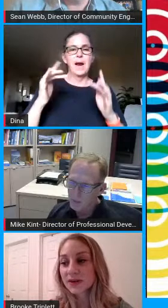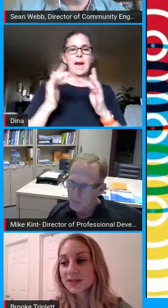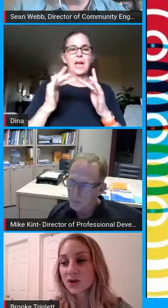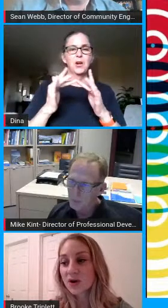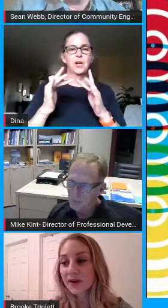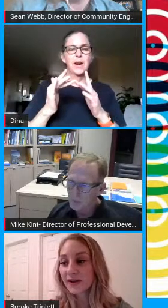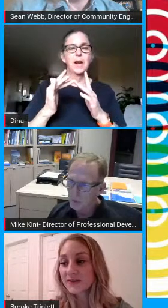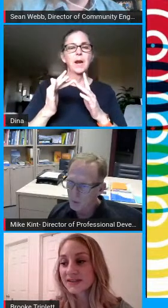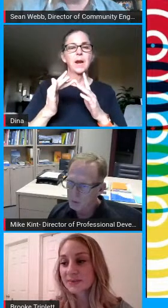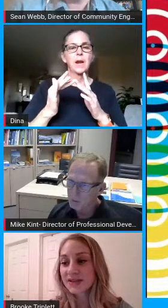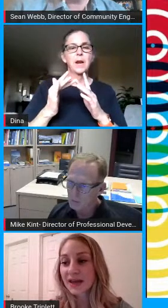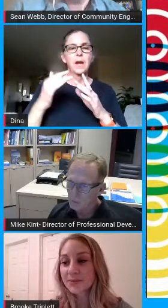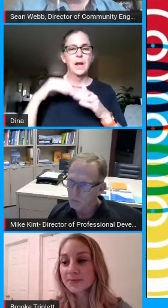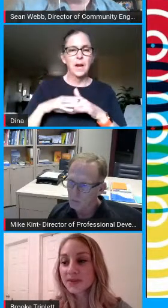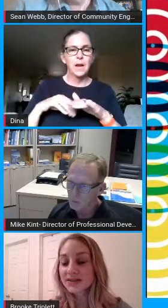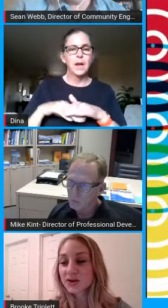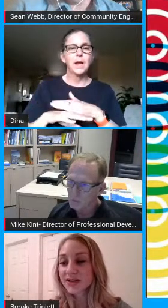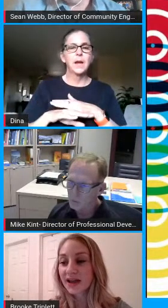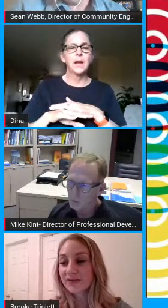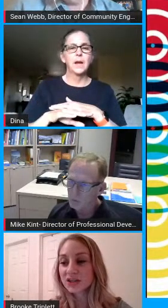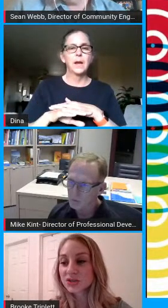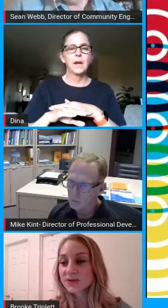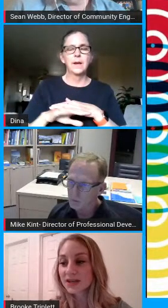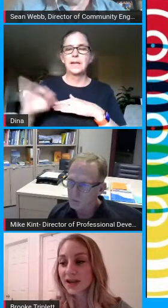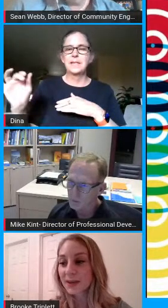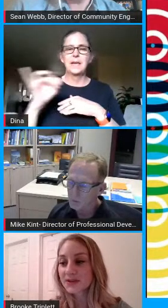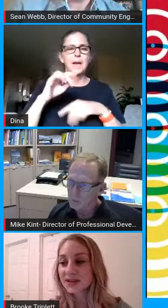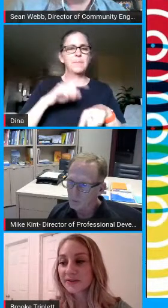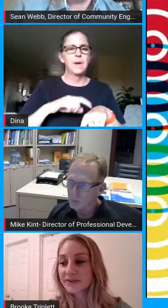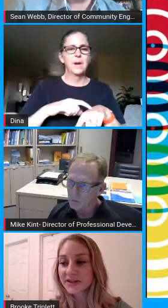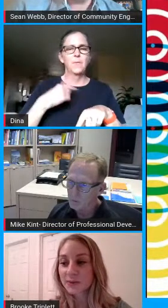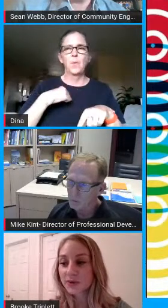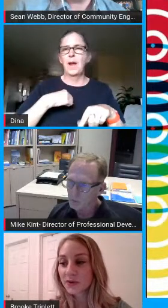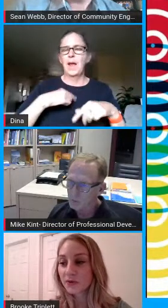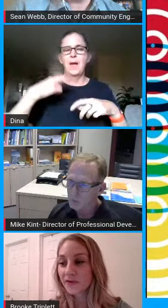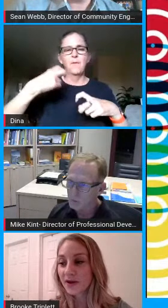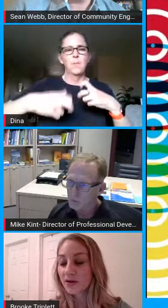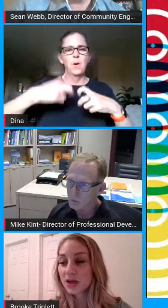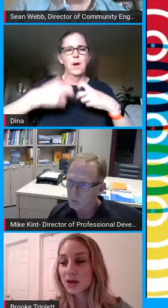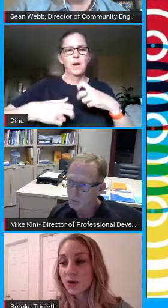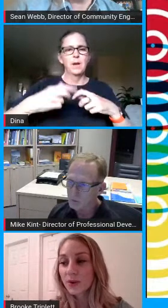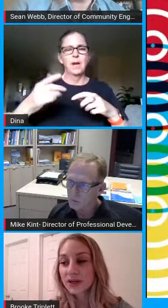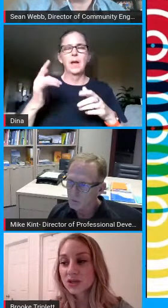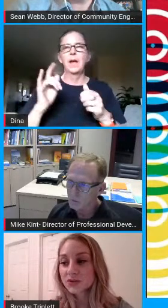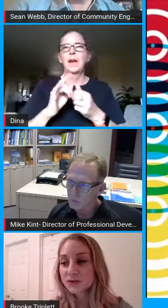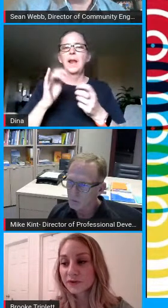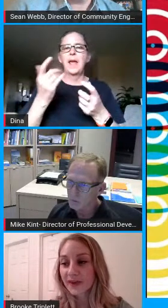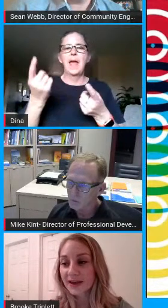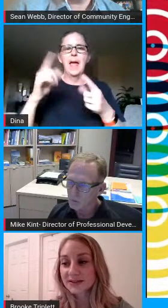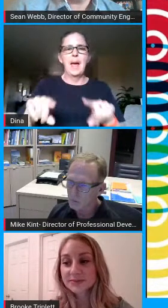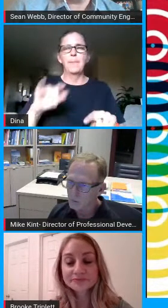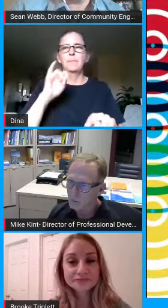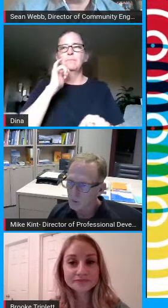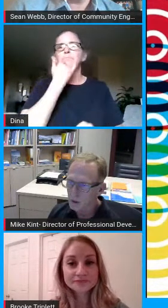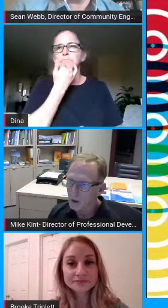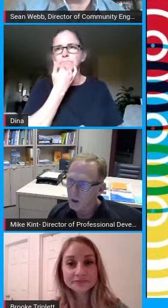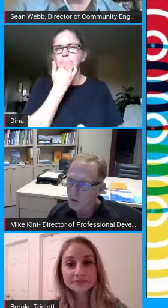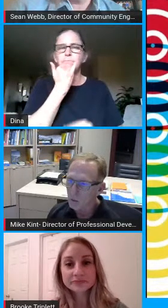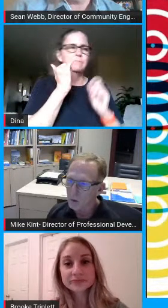when my two kids are on it at the same time they start to have issues and it happens every time with no fail what can you do for that